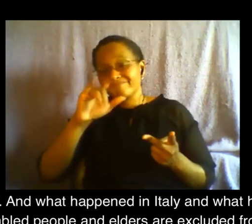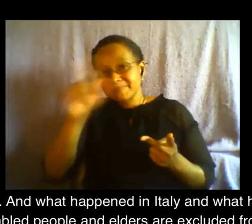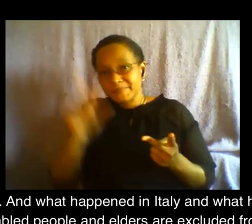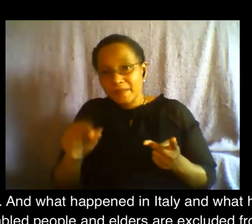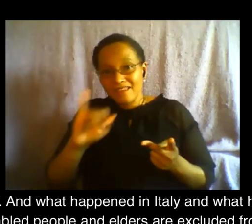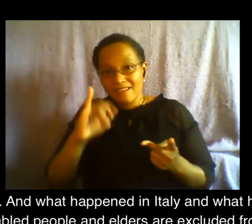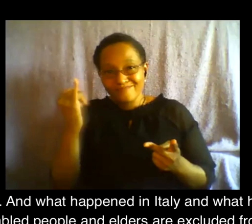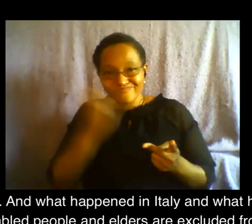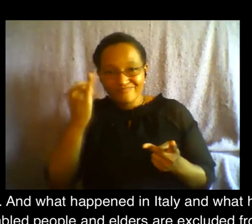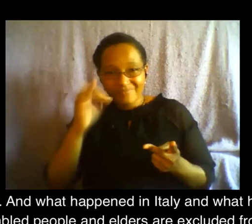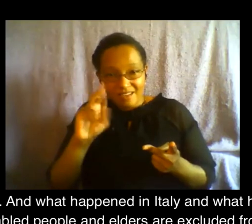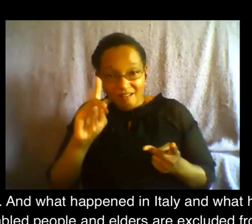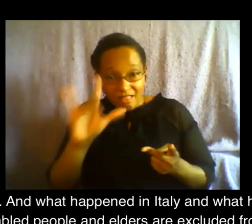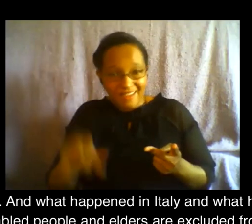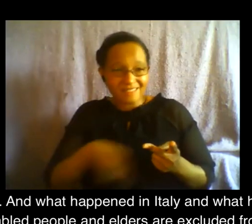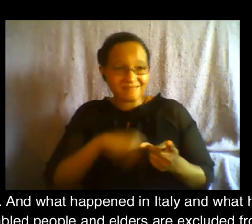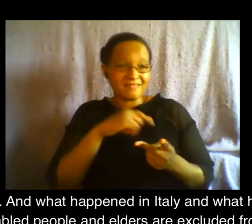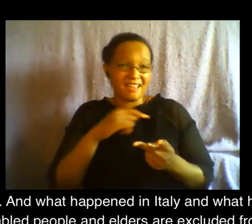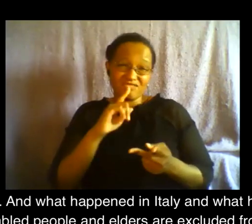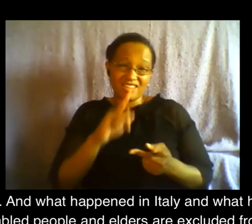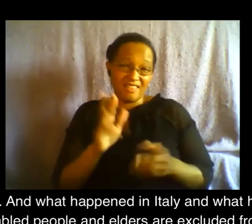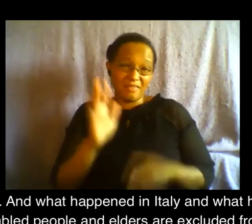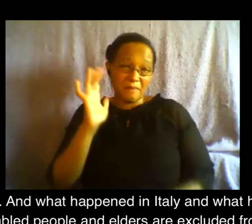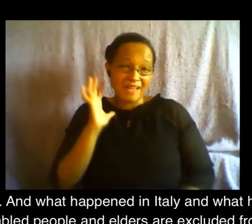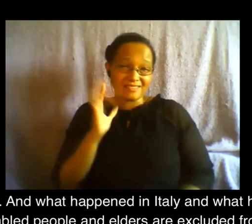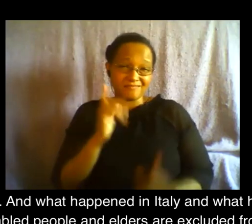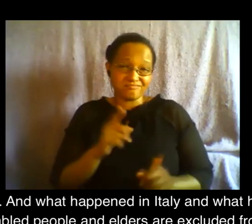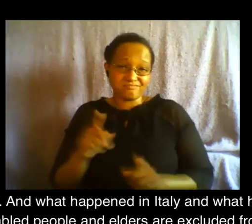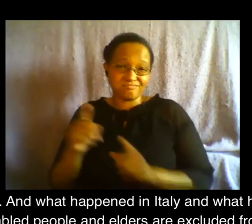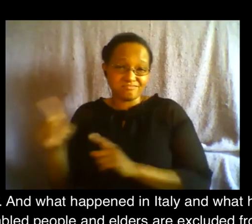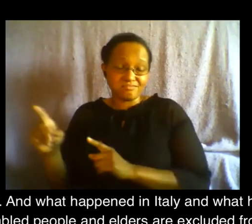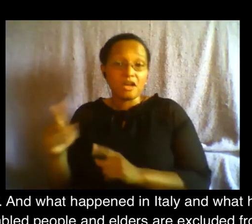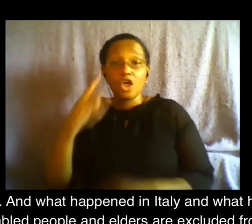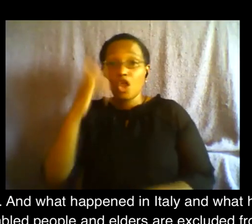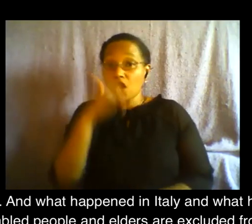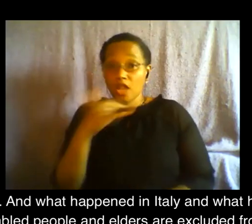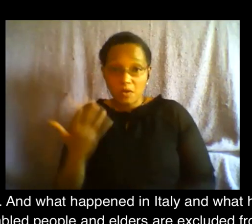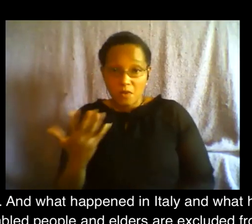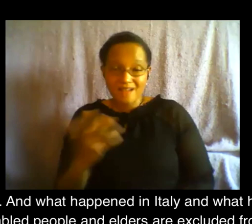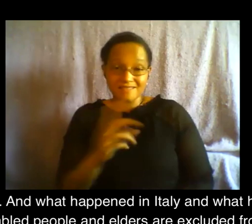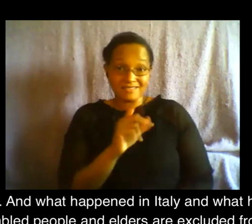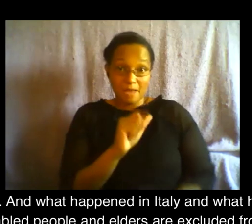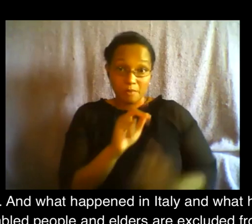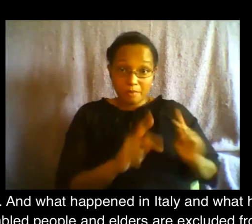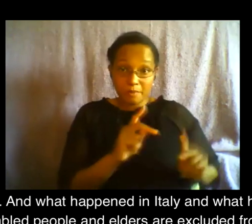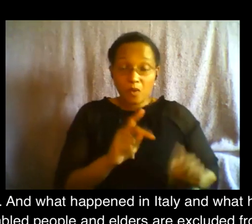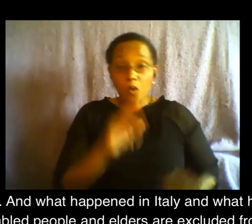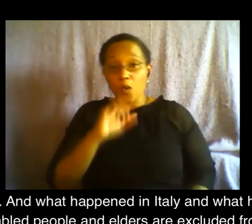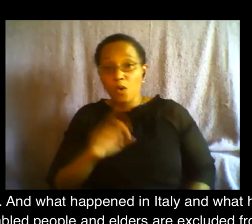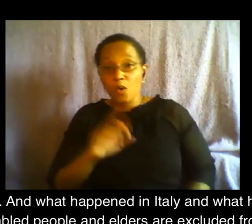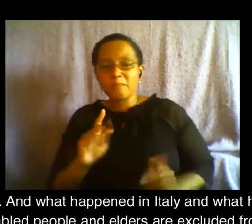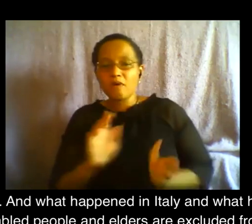times in the past uh is disabled people and elders are excluded from care are not